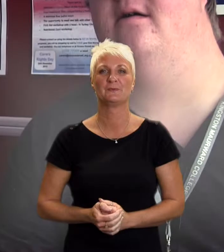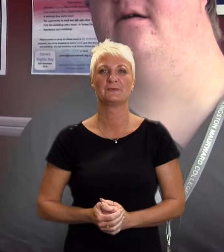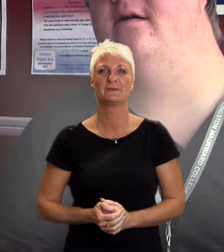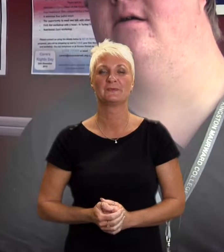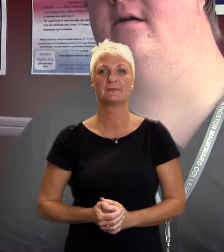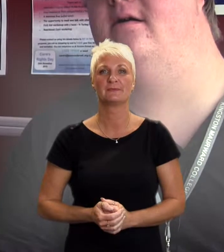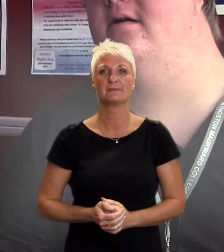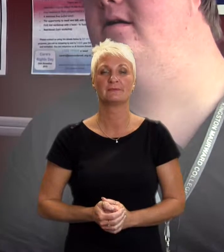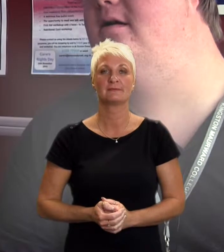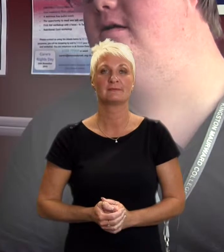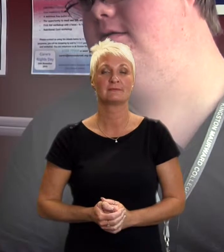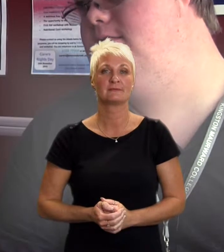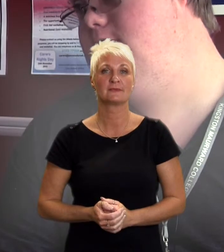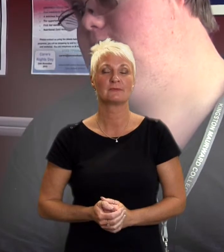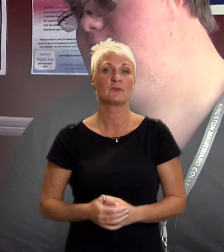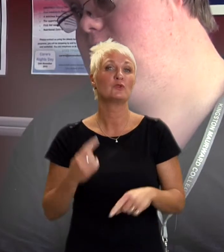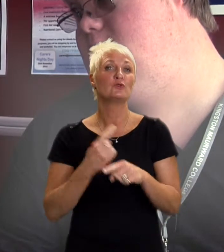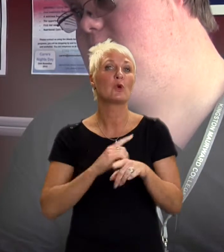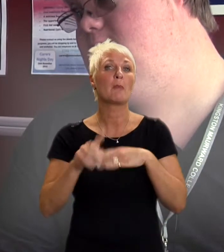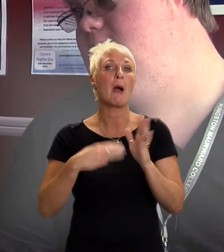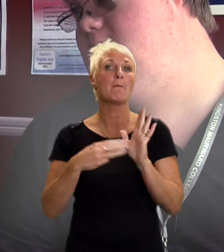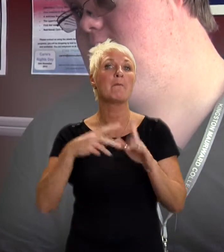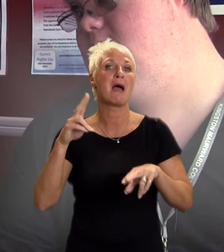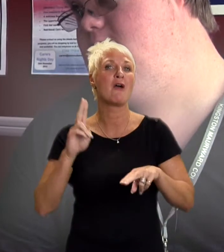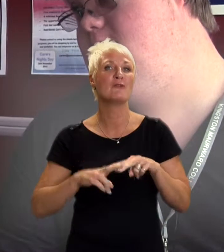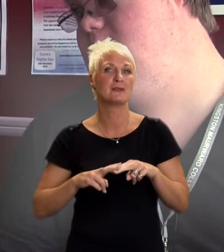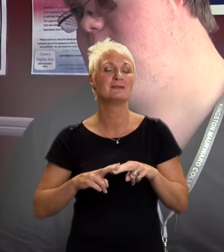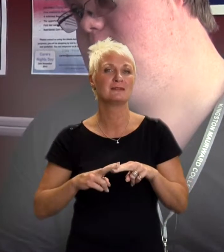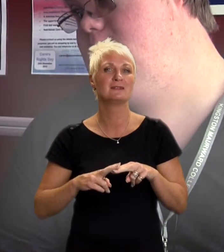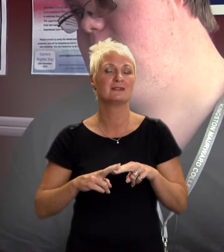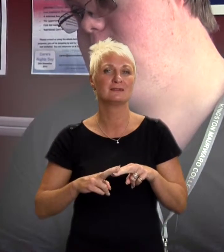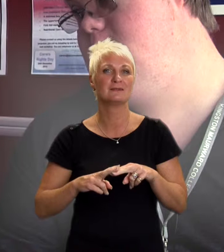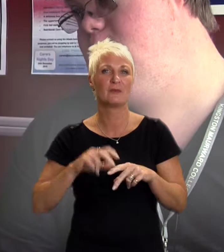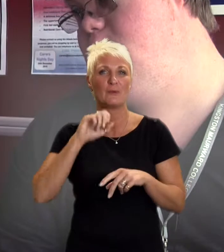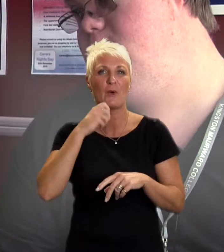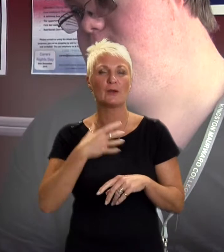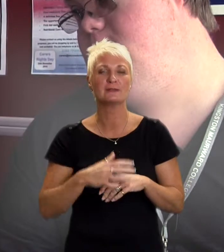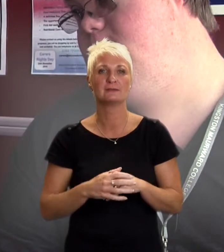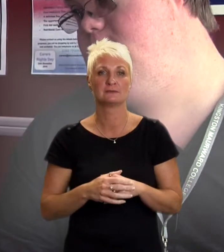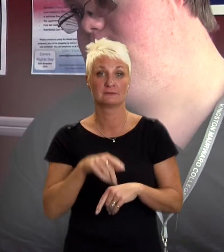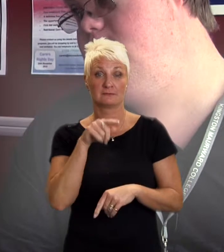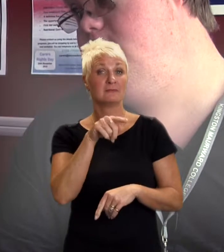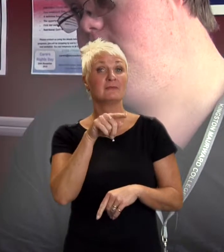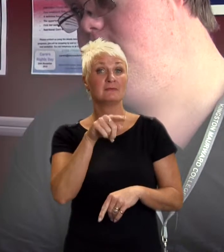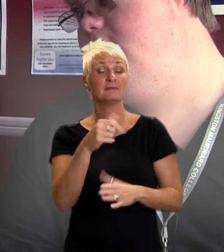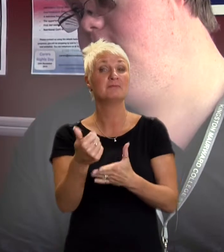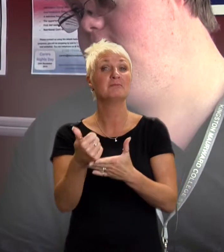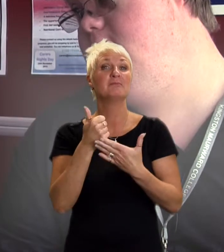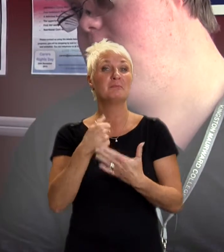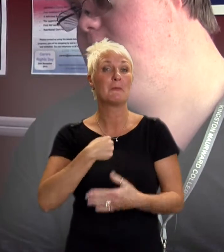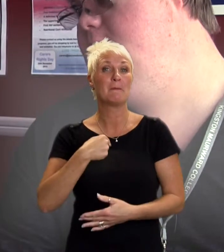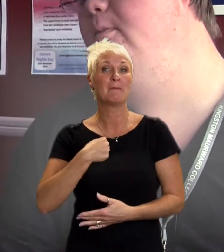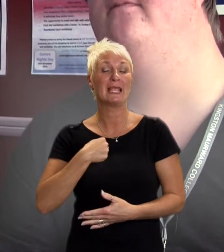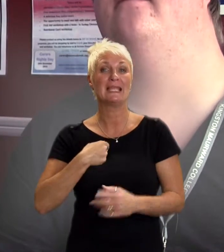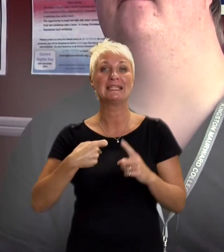I would like to talk about my parents because they're the ones who supported me